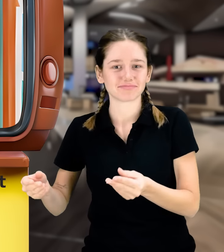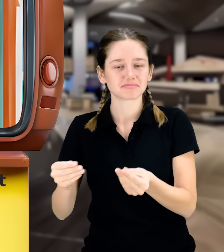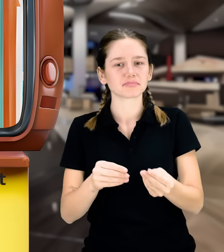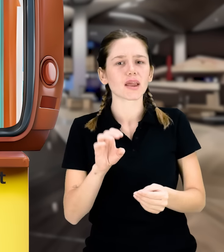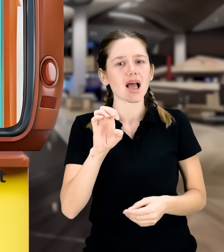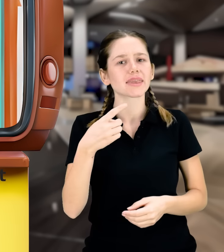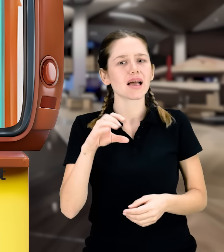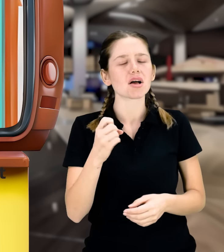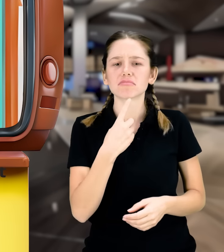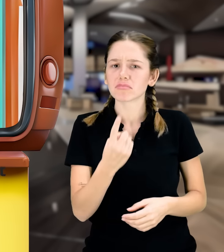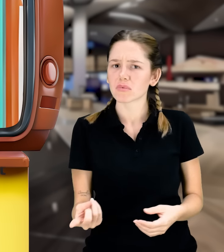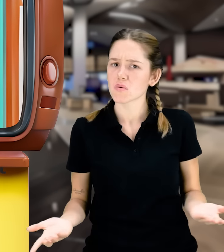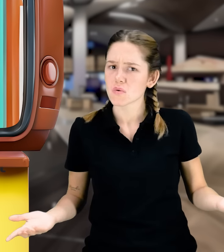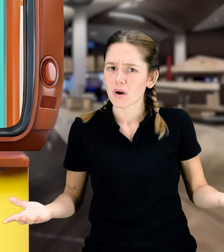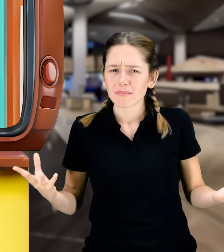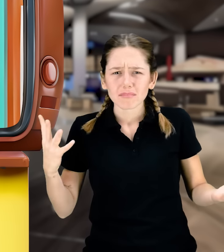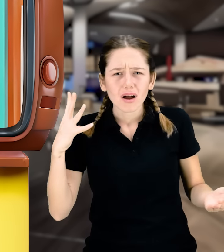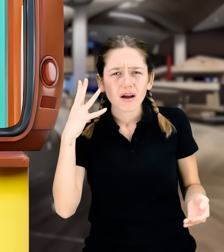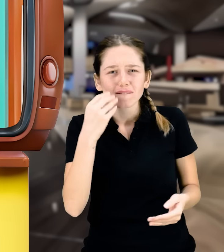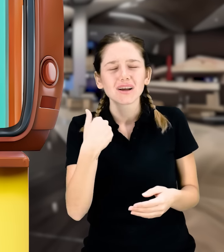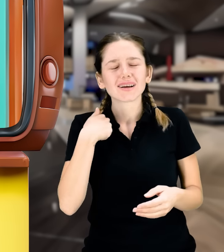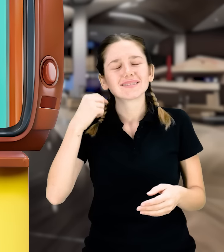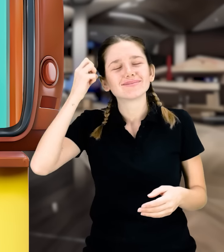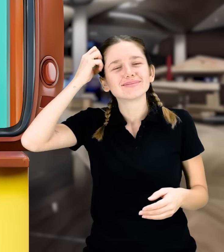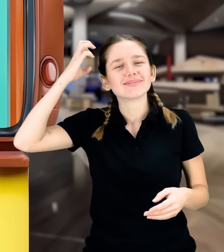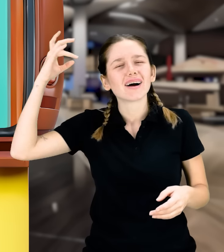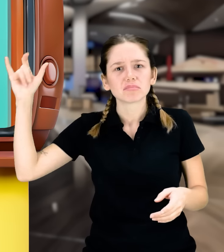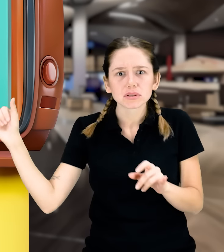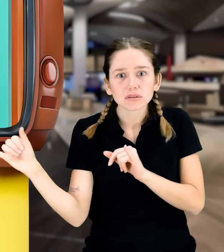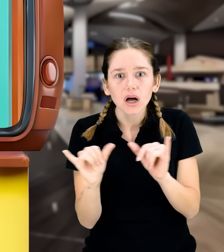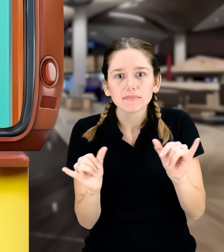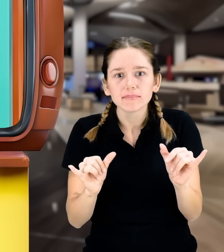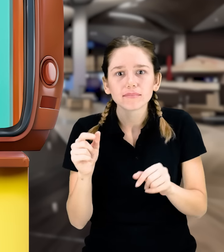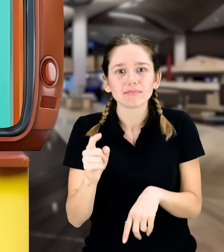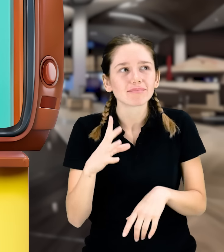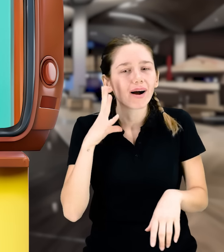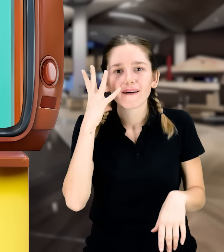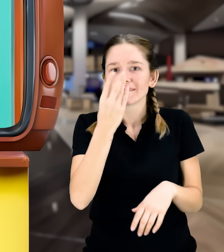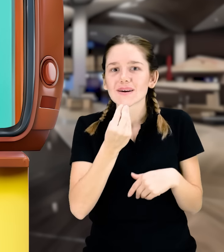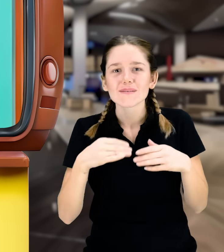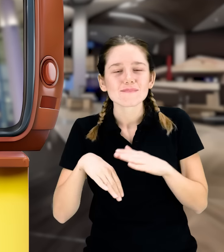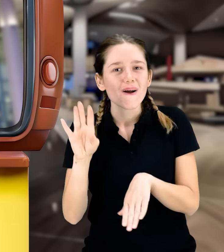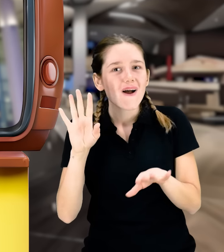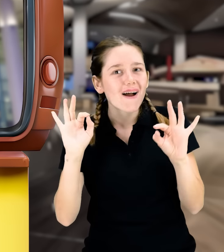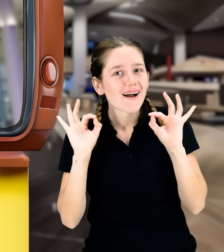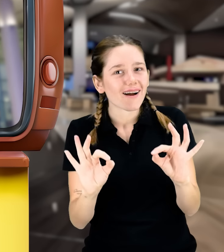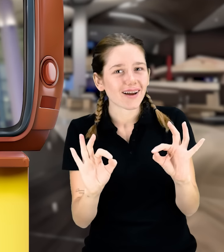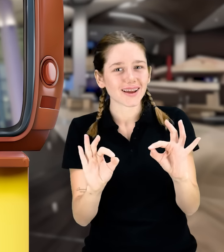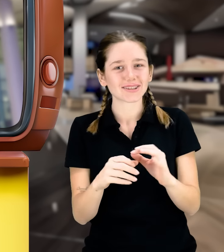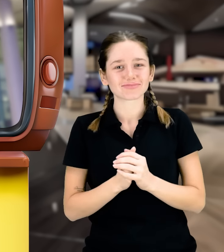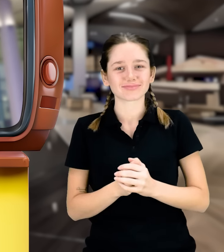to himself. This place is really amazing. Just like in my dream.